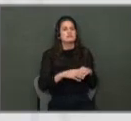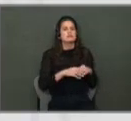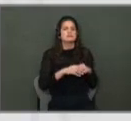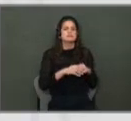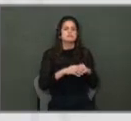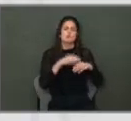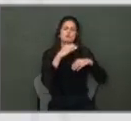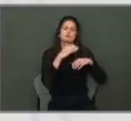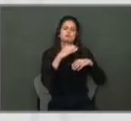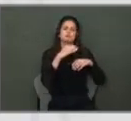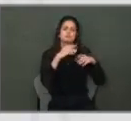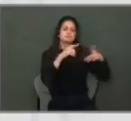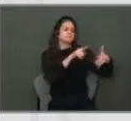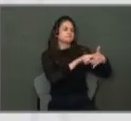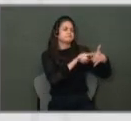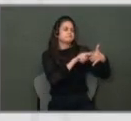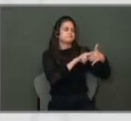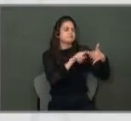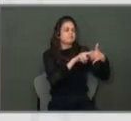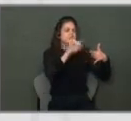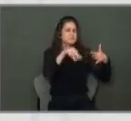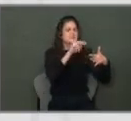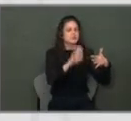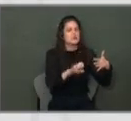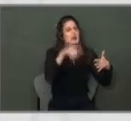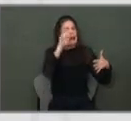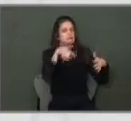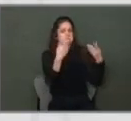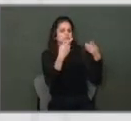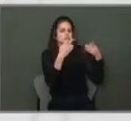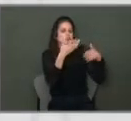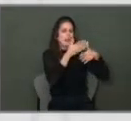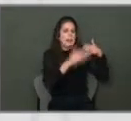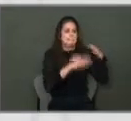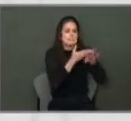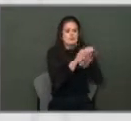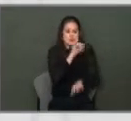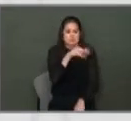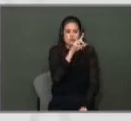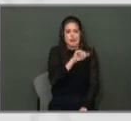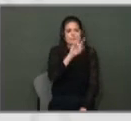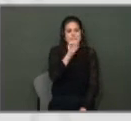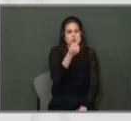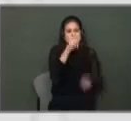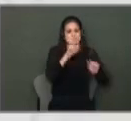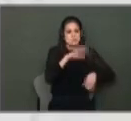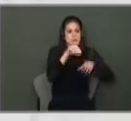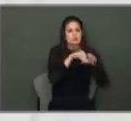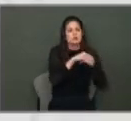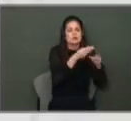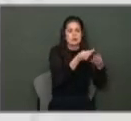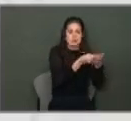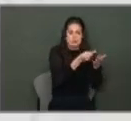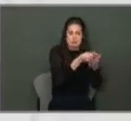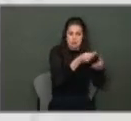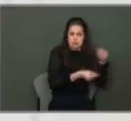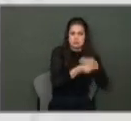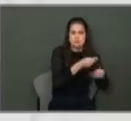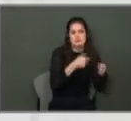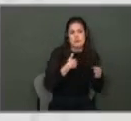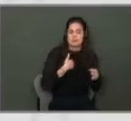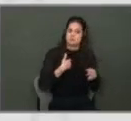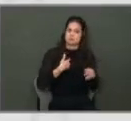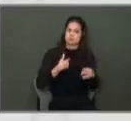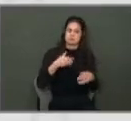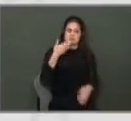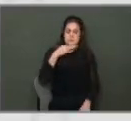early in June. Under state law, it has to be done by July 1 in order to be put into the budget. That was one of the benefits of the council talking